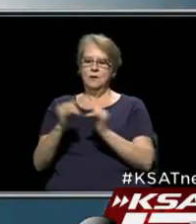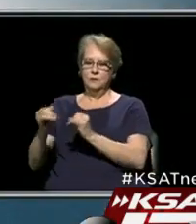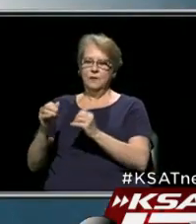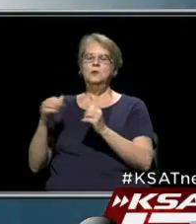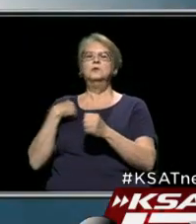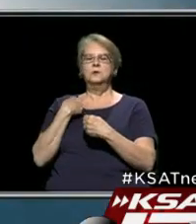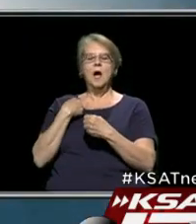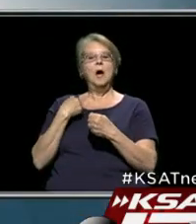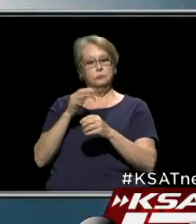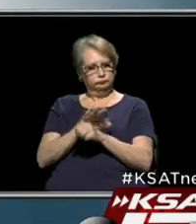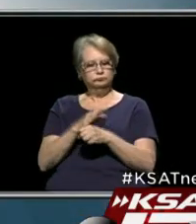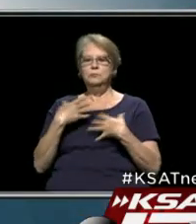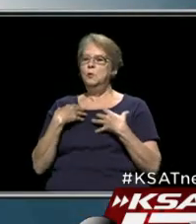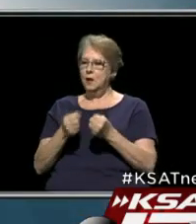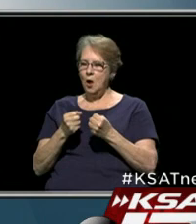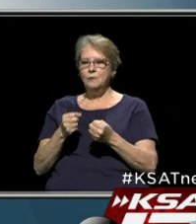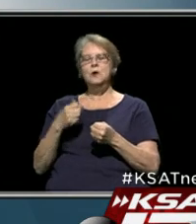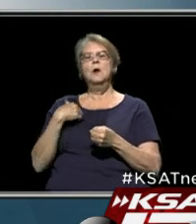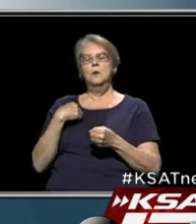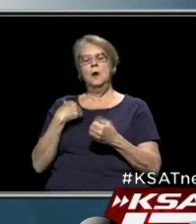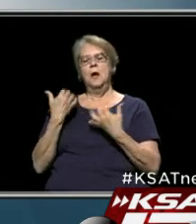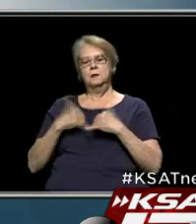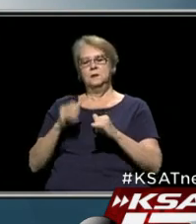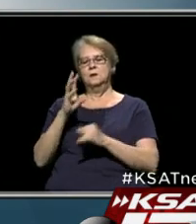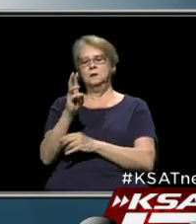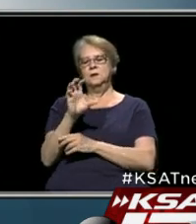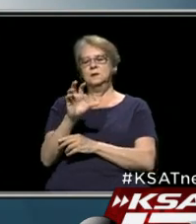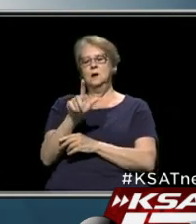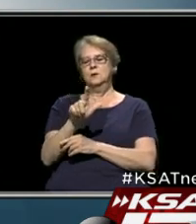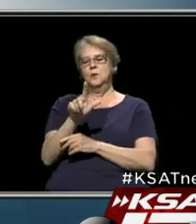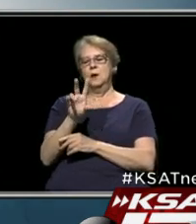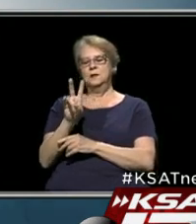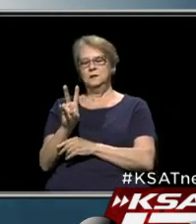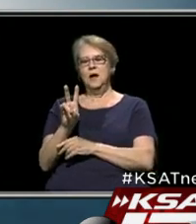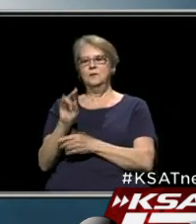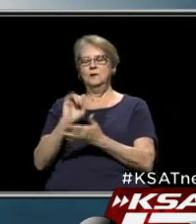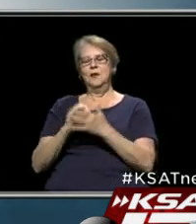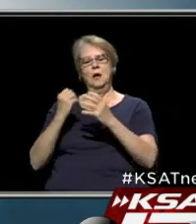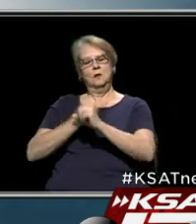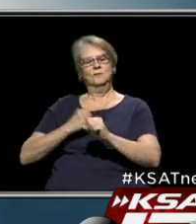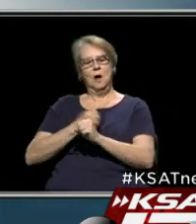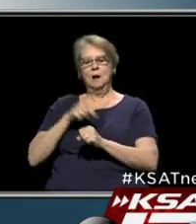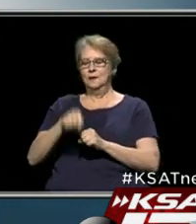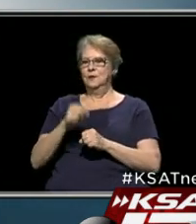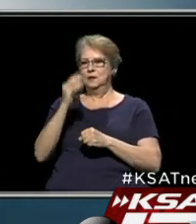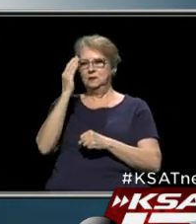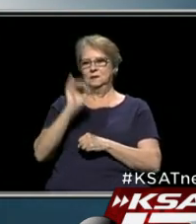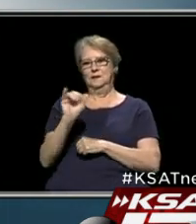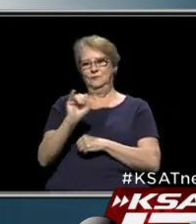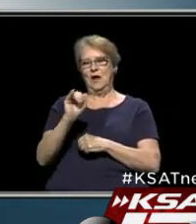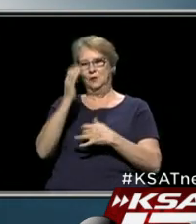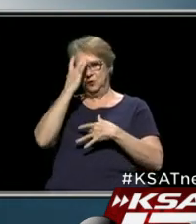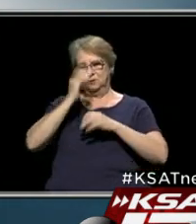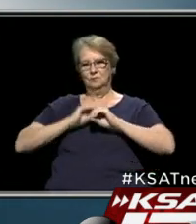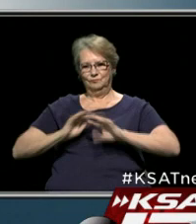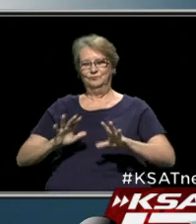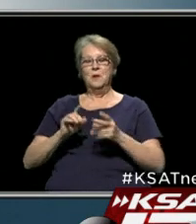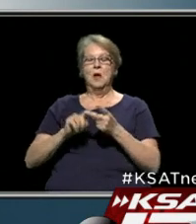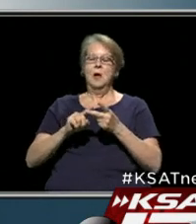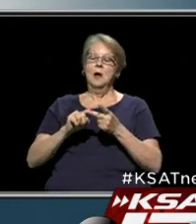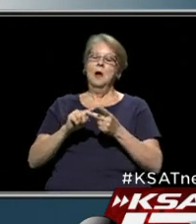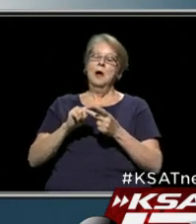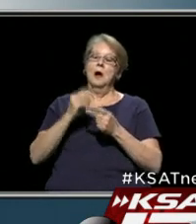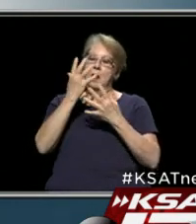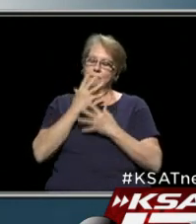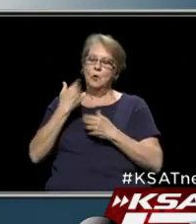tonight have fully recovered. We still have 627 that are fighting this infection. Unfortunately, we were